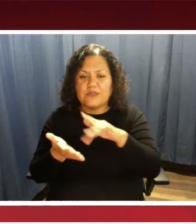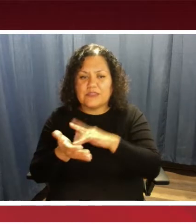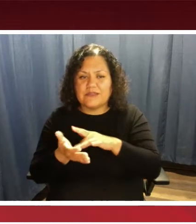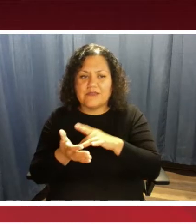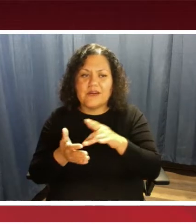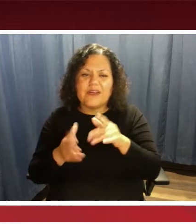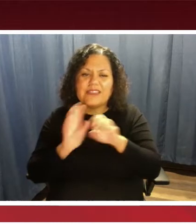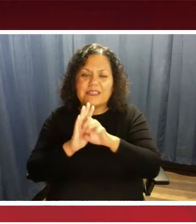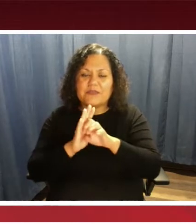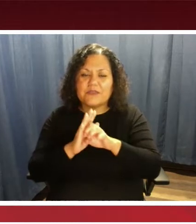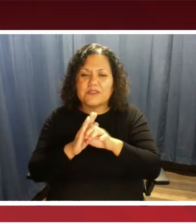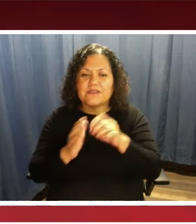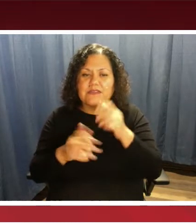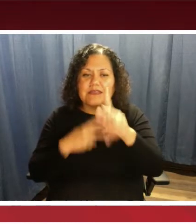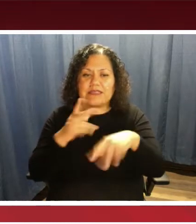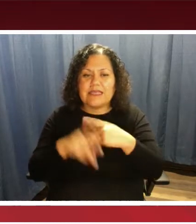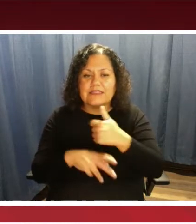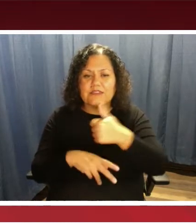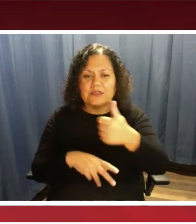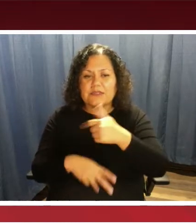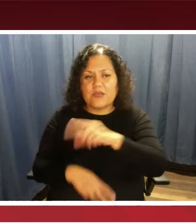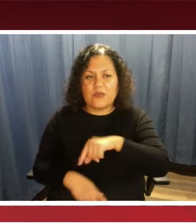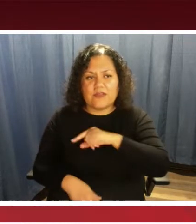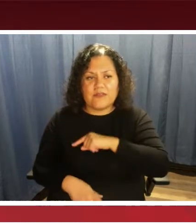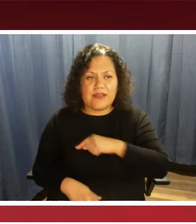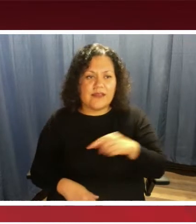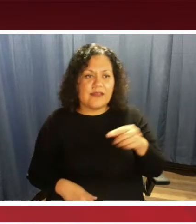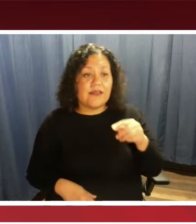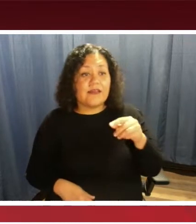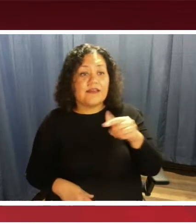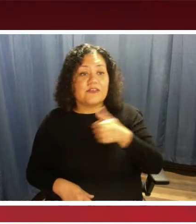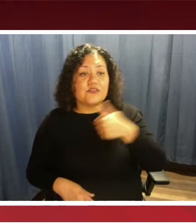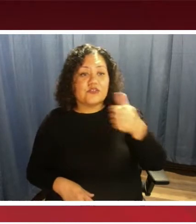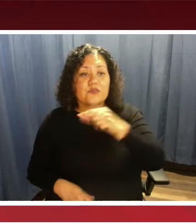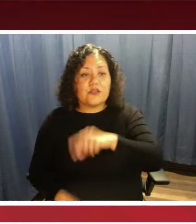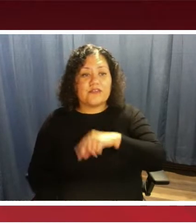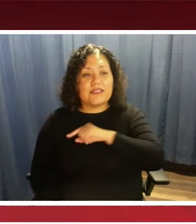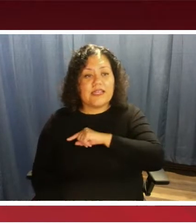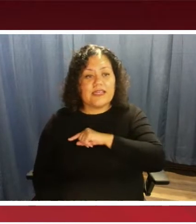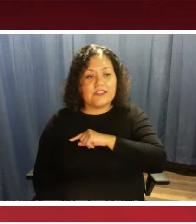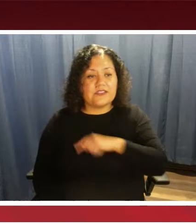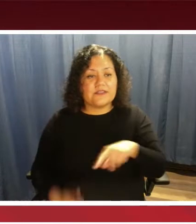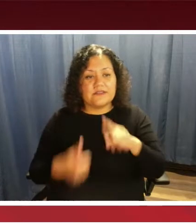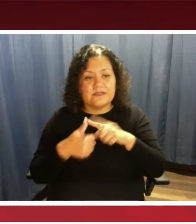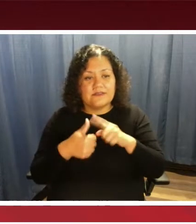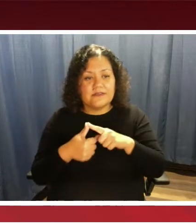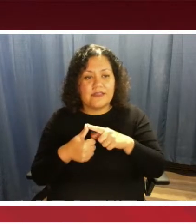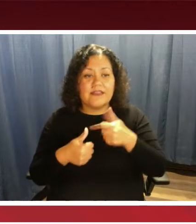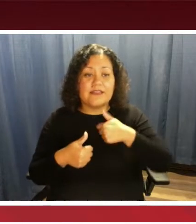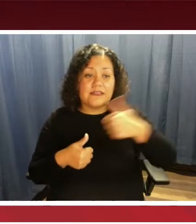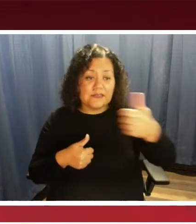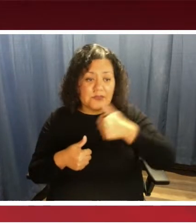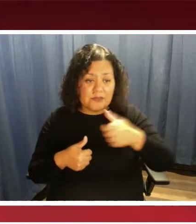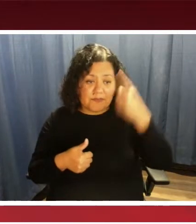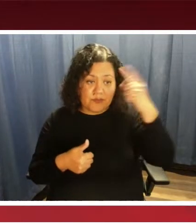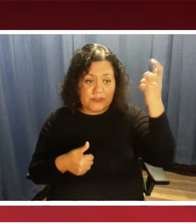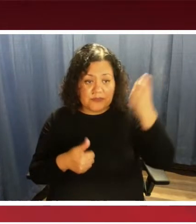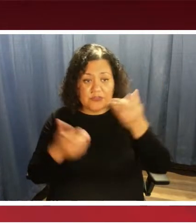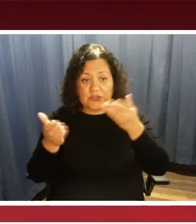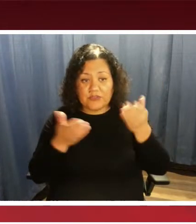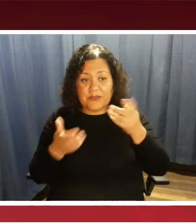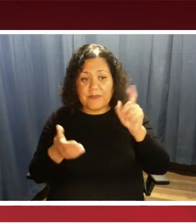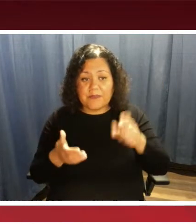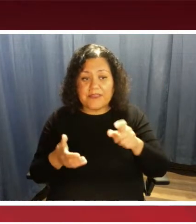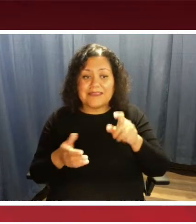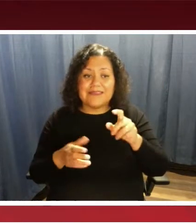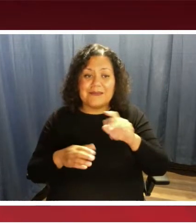So trip qualifications for subscription service are that the trip or trips for subscription service must mean a